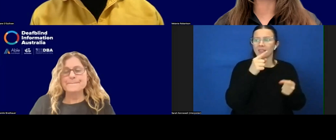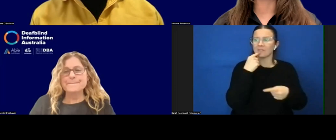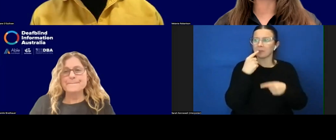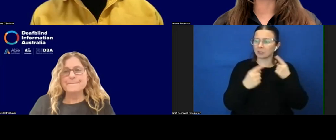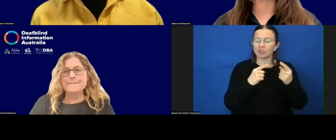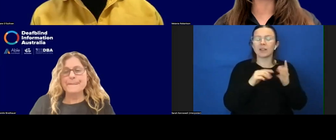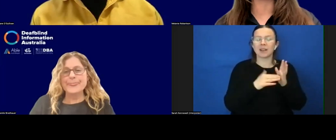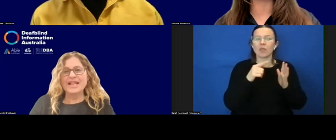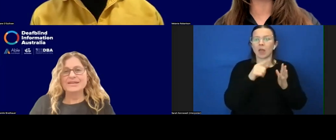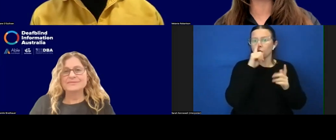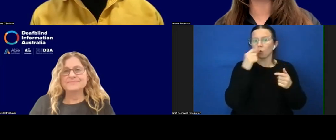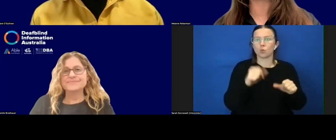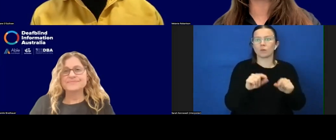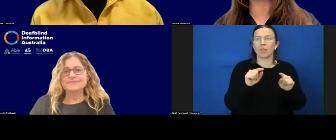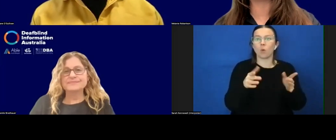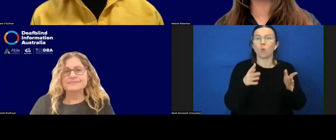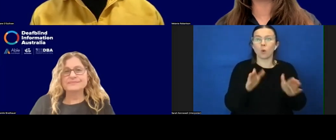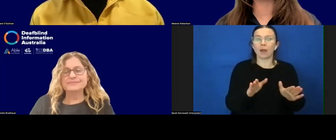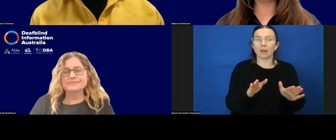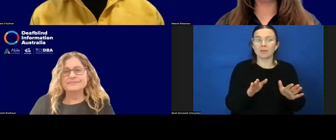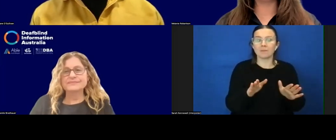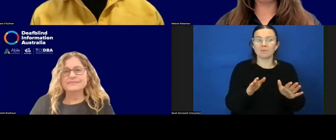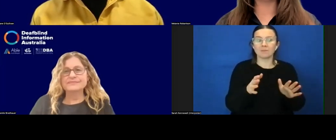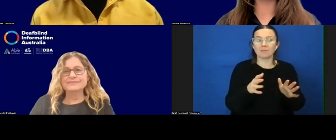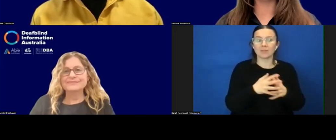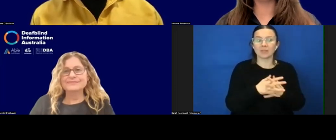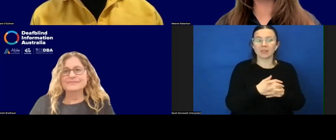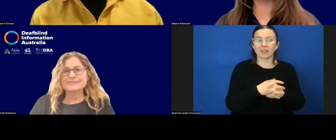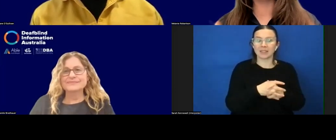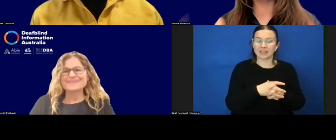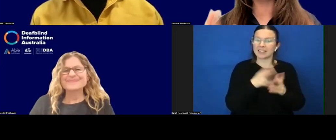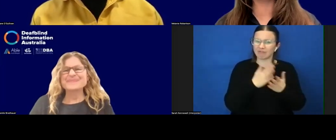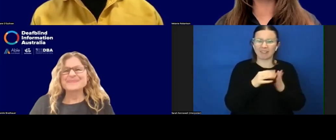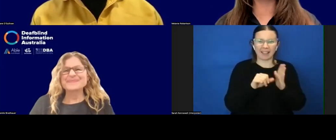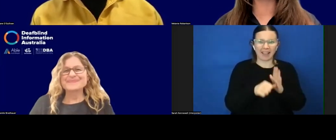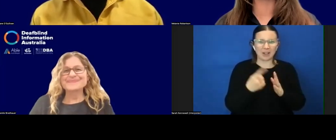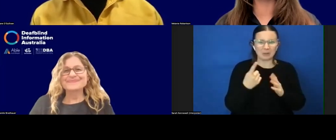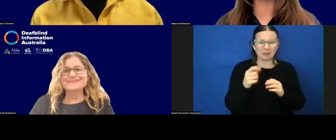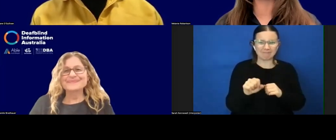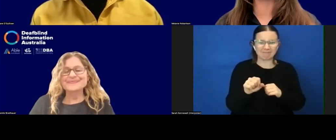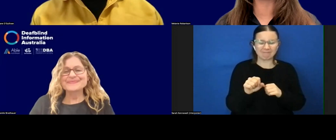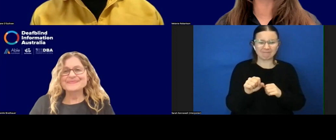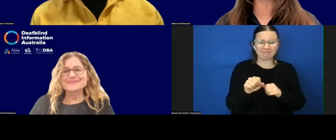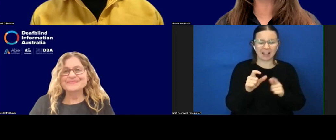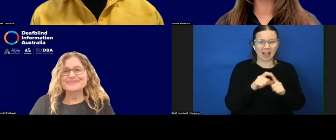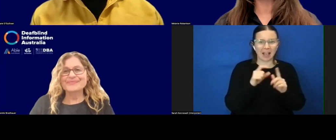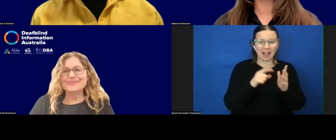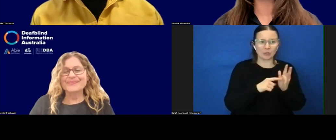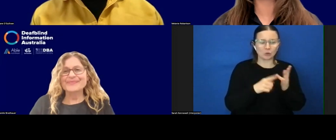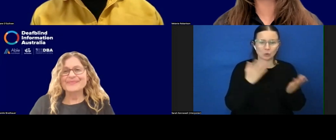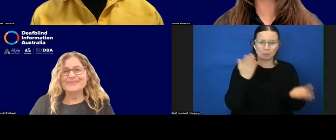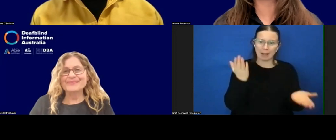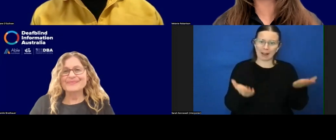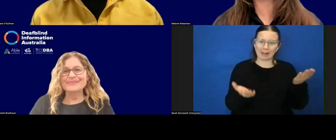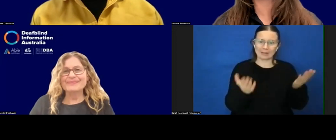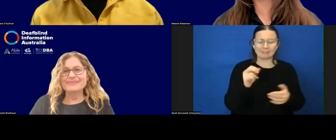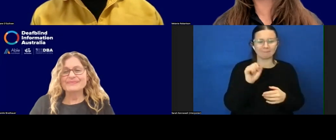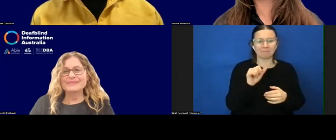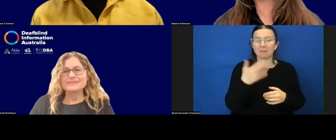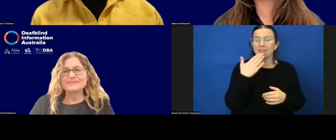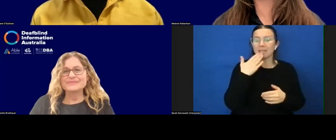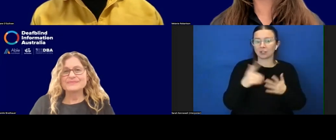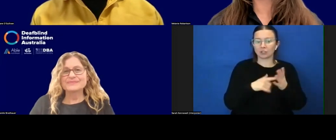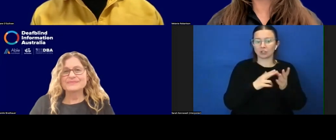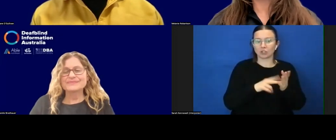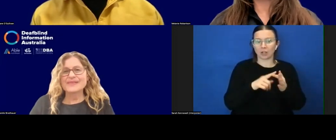they can use it that way. And then back on my AFOs, it's really hard one, isn't it? All that, all that juggle and that balance. But thanks Jane for that